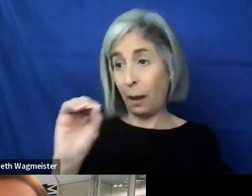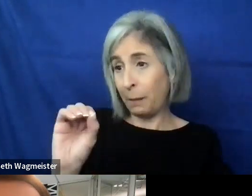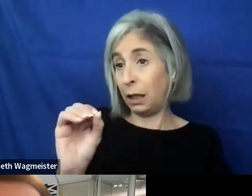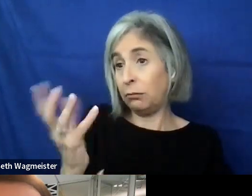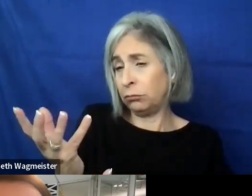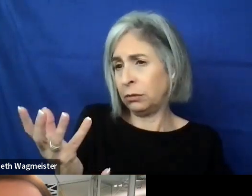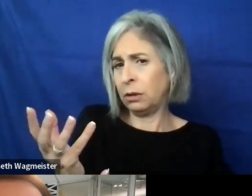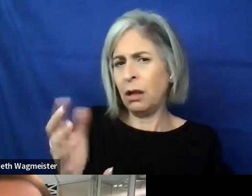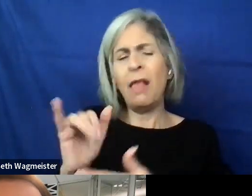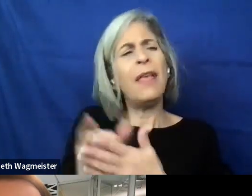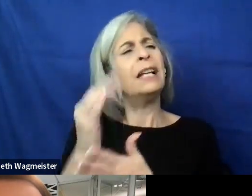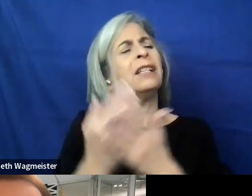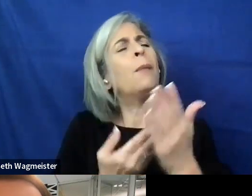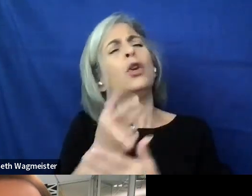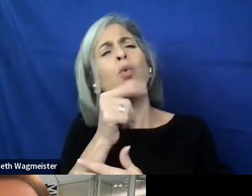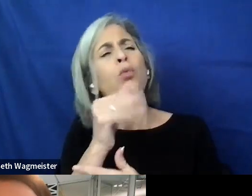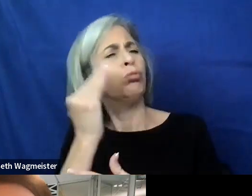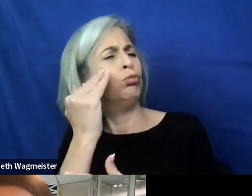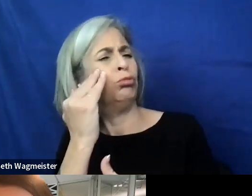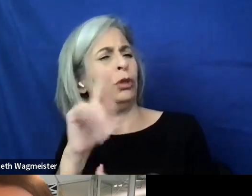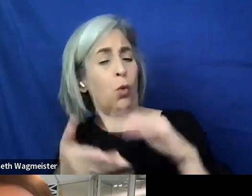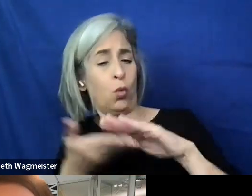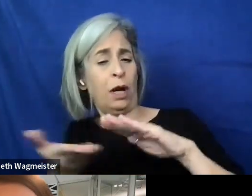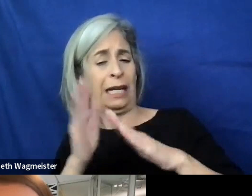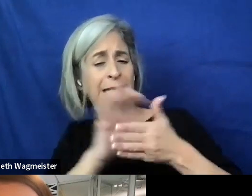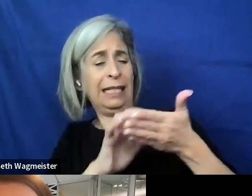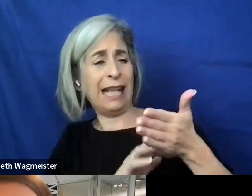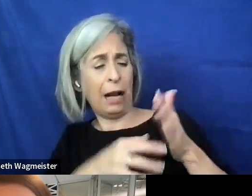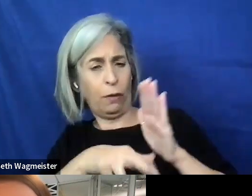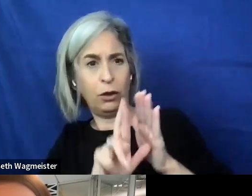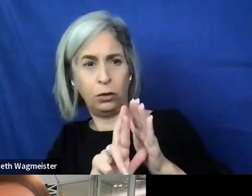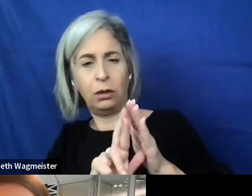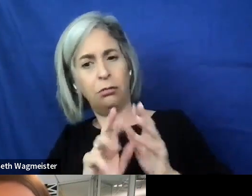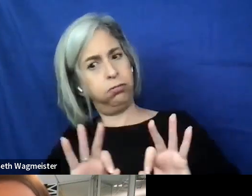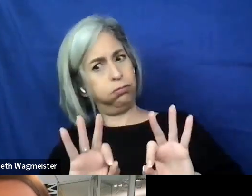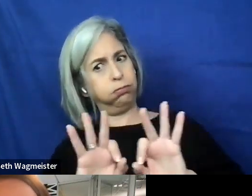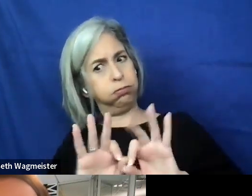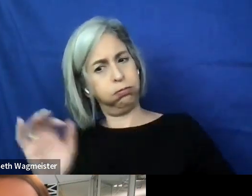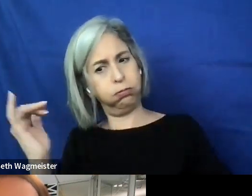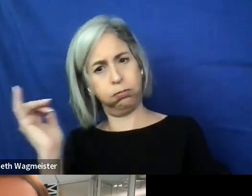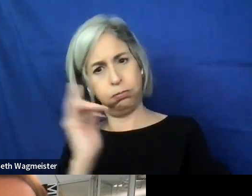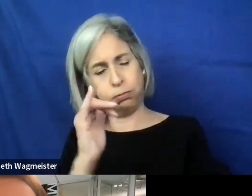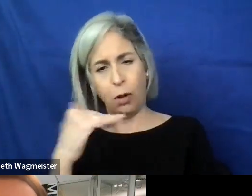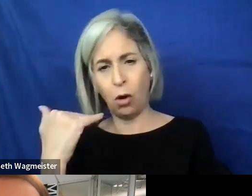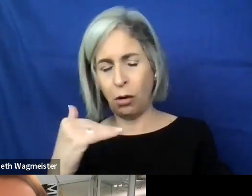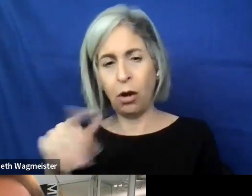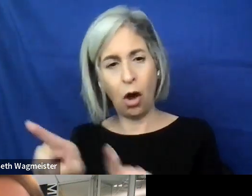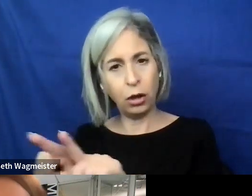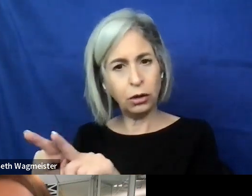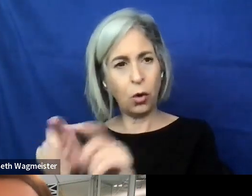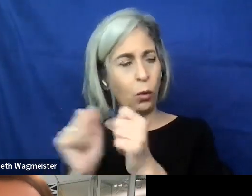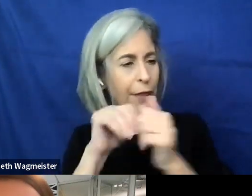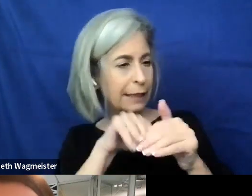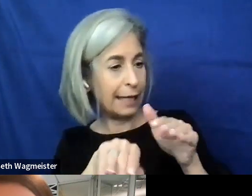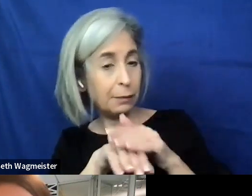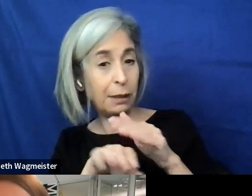And then somebody who is familiar with running design reviews. I think that's critically important as well, because obviously with accessibility